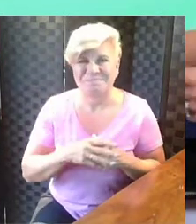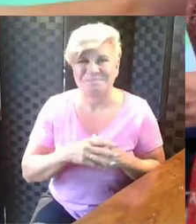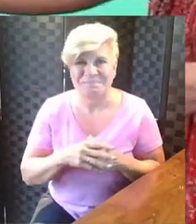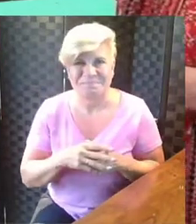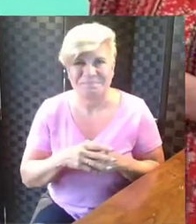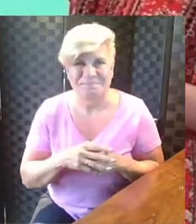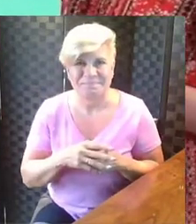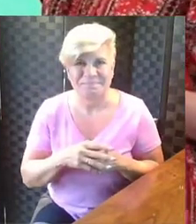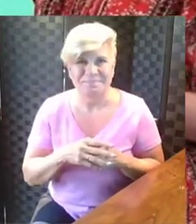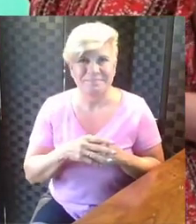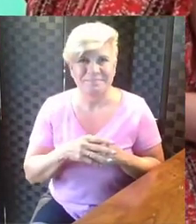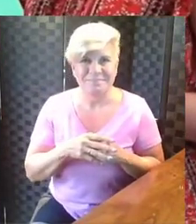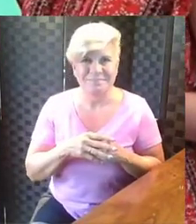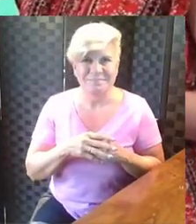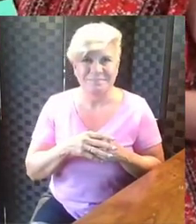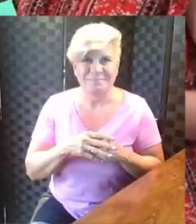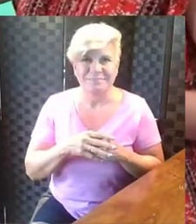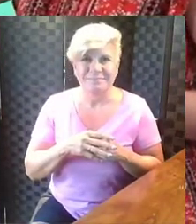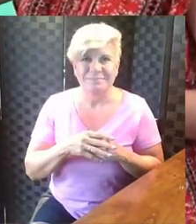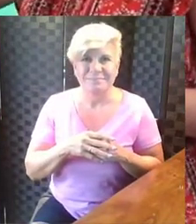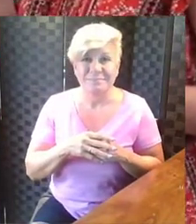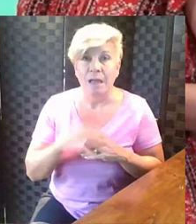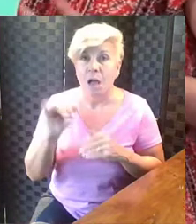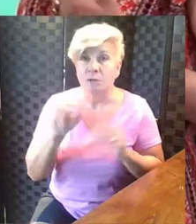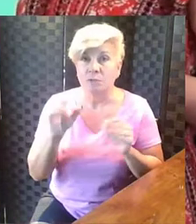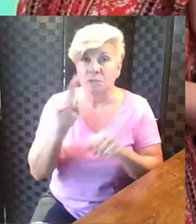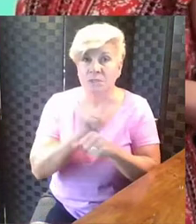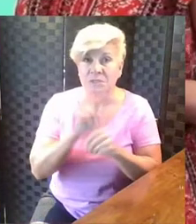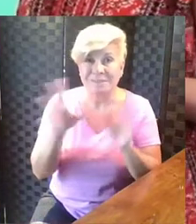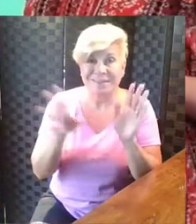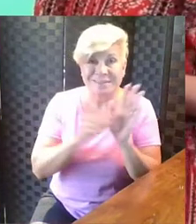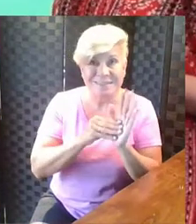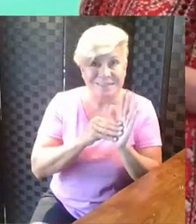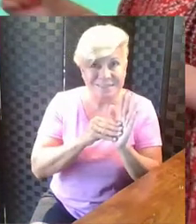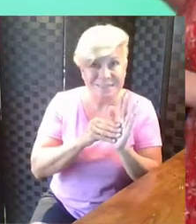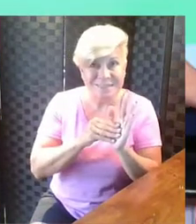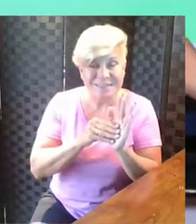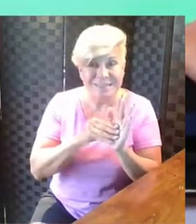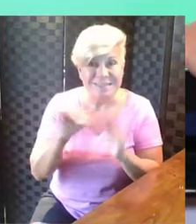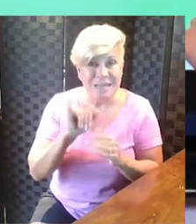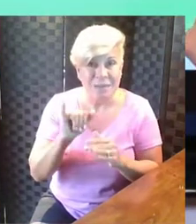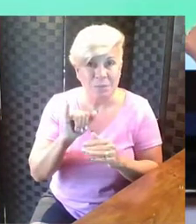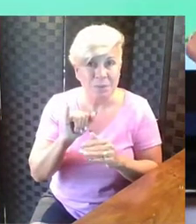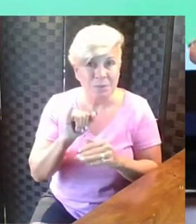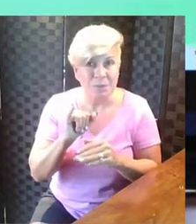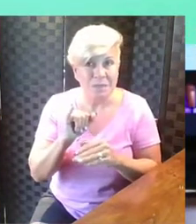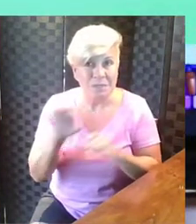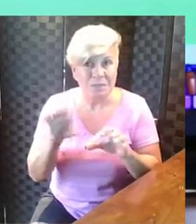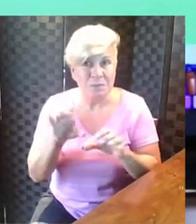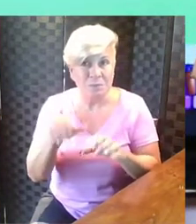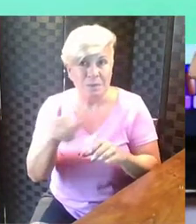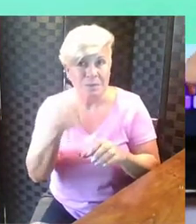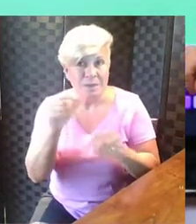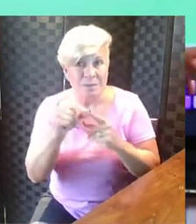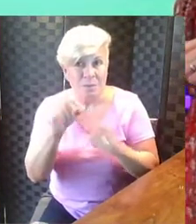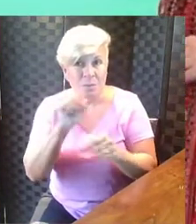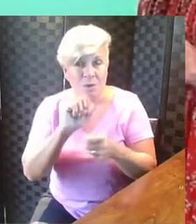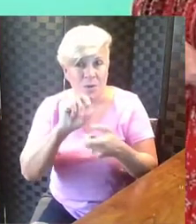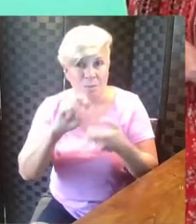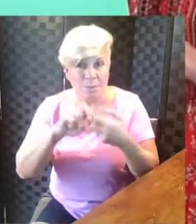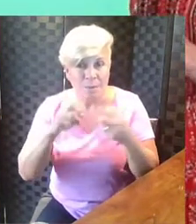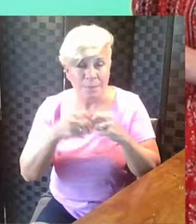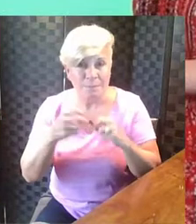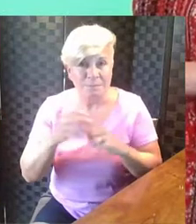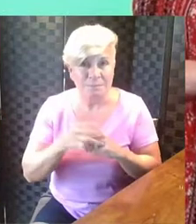Yes. So we could also use addition. This looks familiar, right? Kind of like what we were doing with our other word problems.